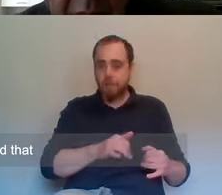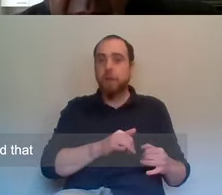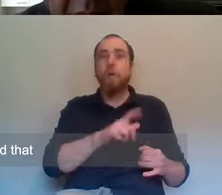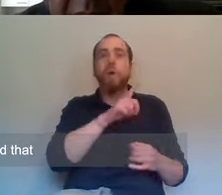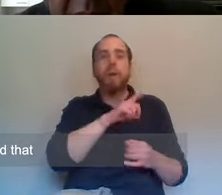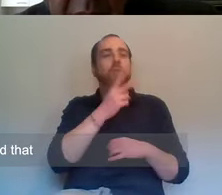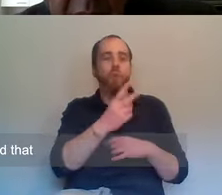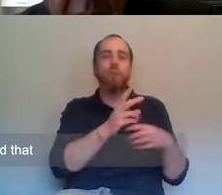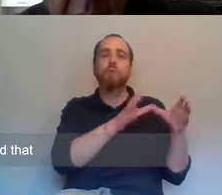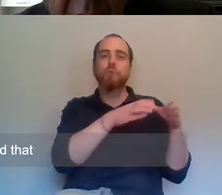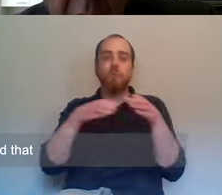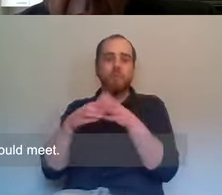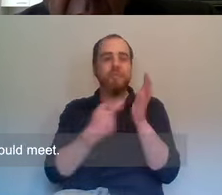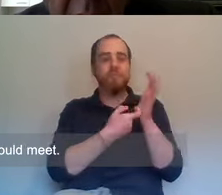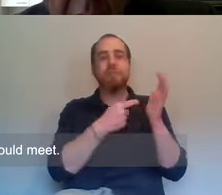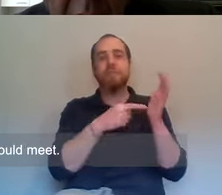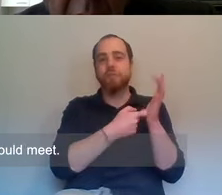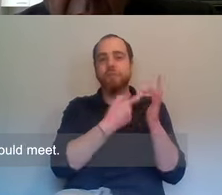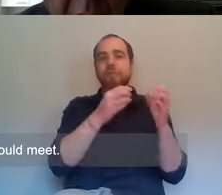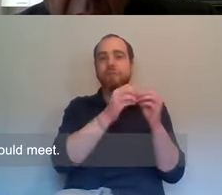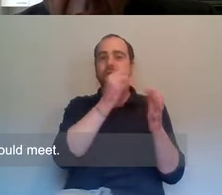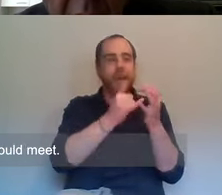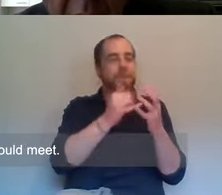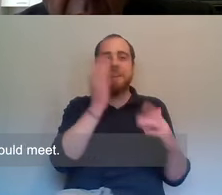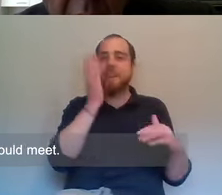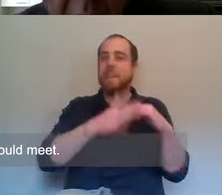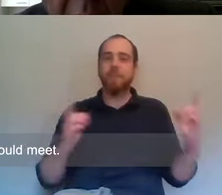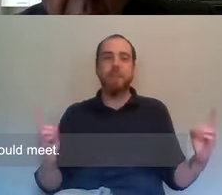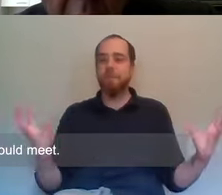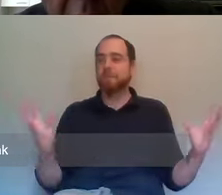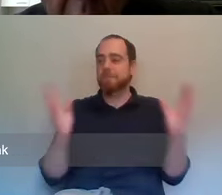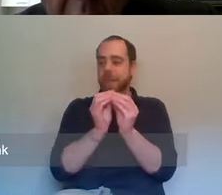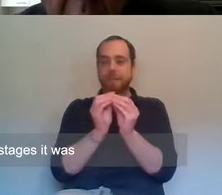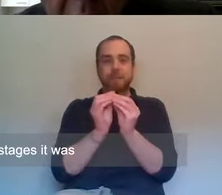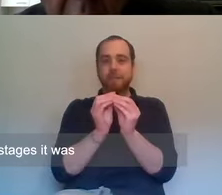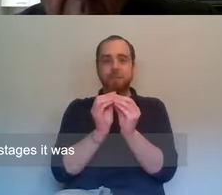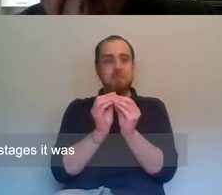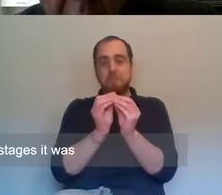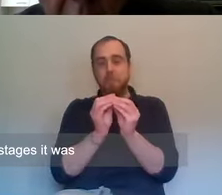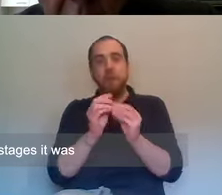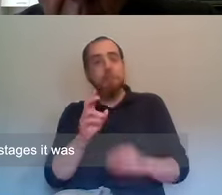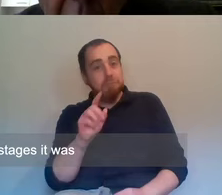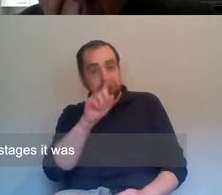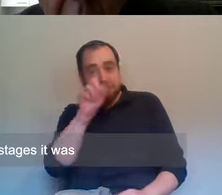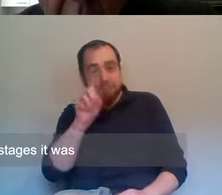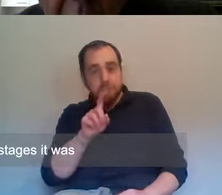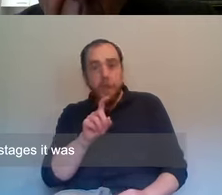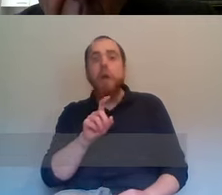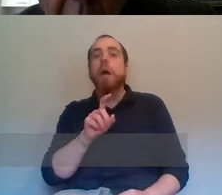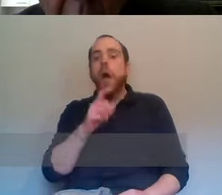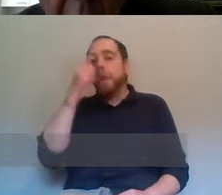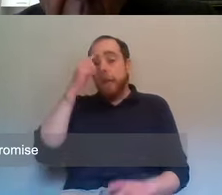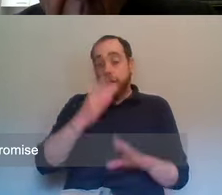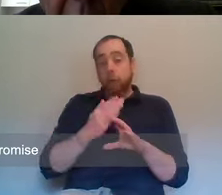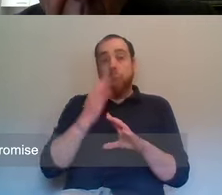that, you know, that never could meet? No, I don't think it was, it was in the early stages, it was destined, I think,